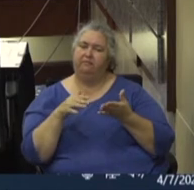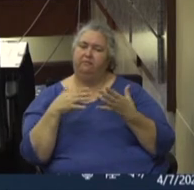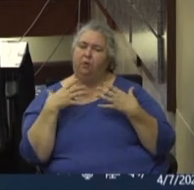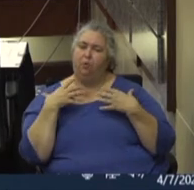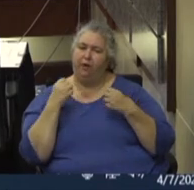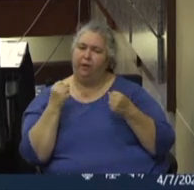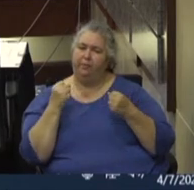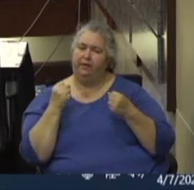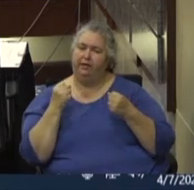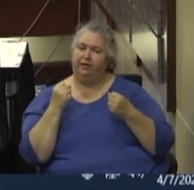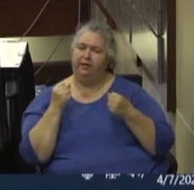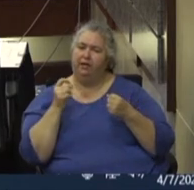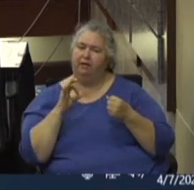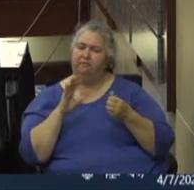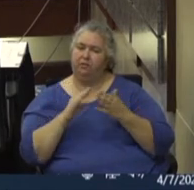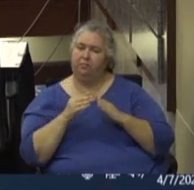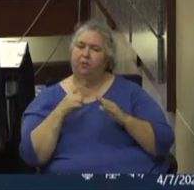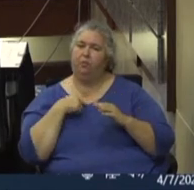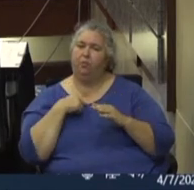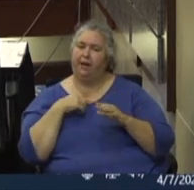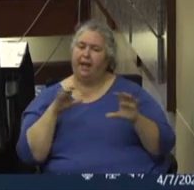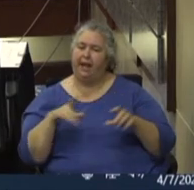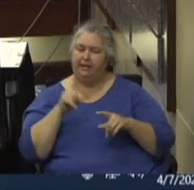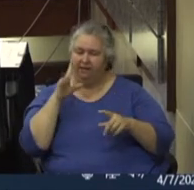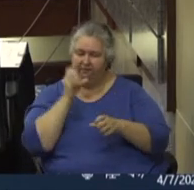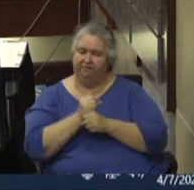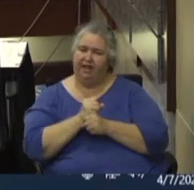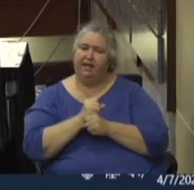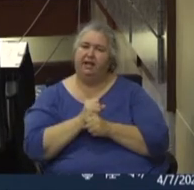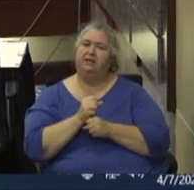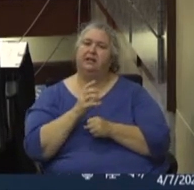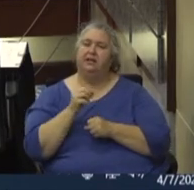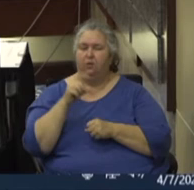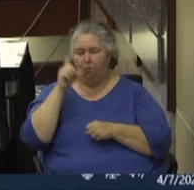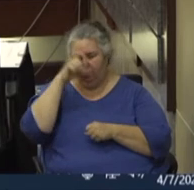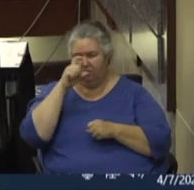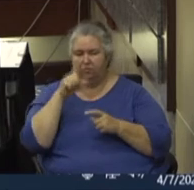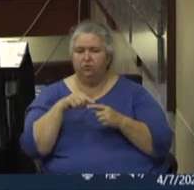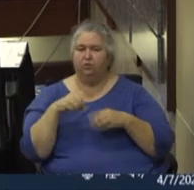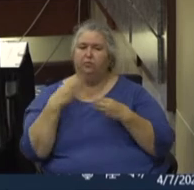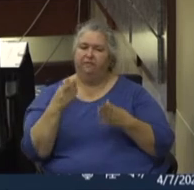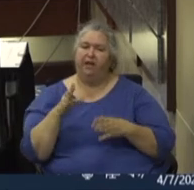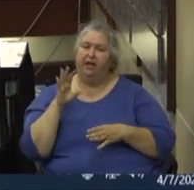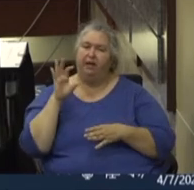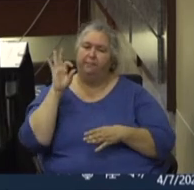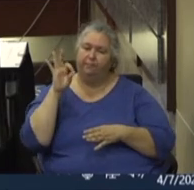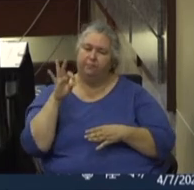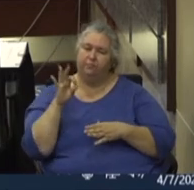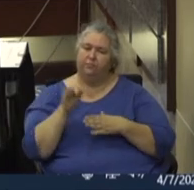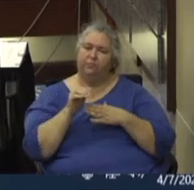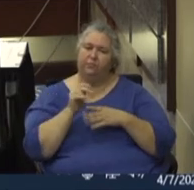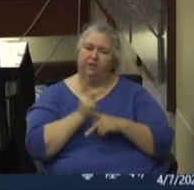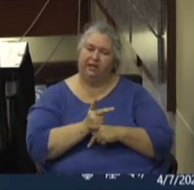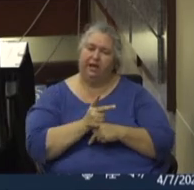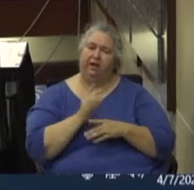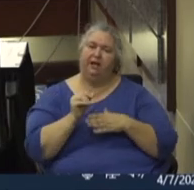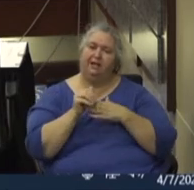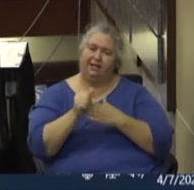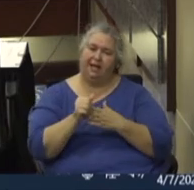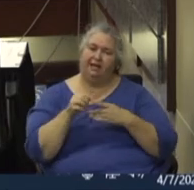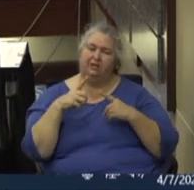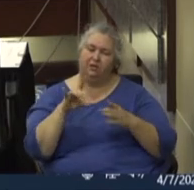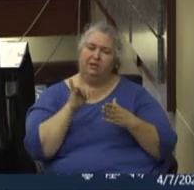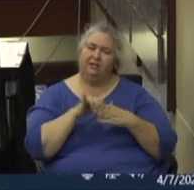larger community. As we act in faith and wisdom to provide pastoral care, connection, and guidance during these unprecedented times,